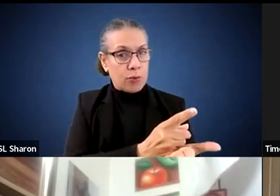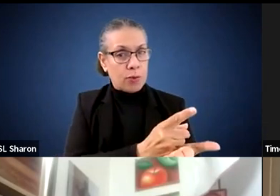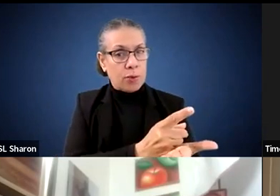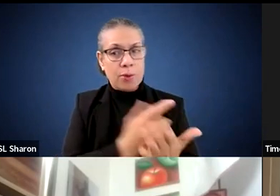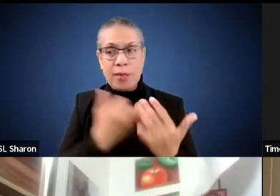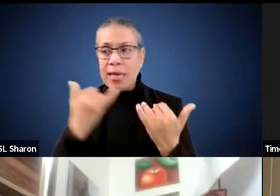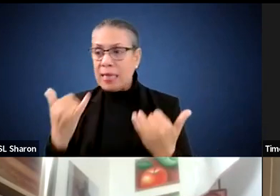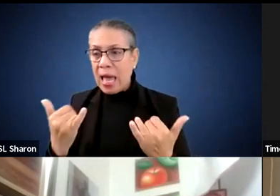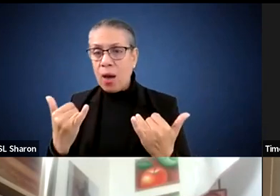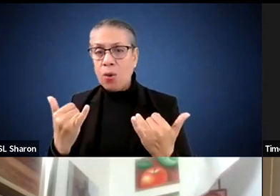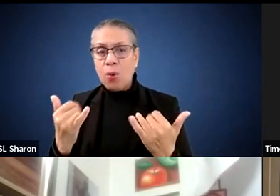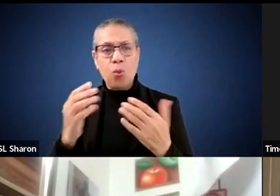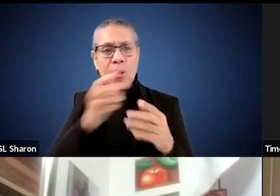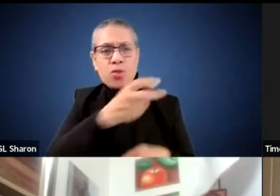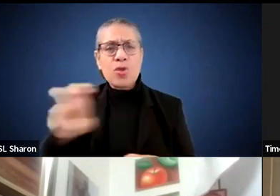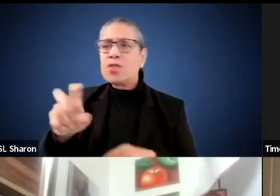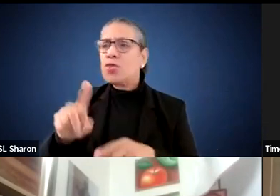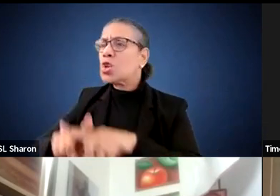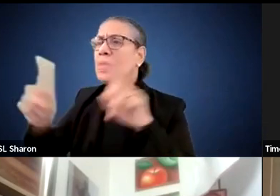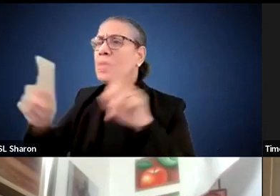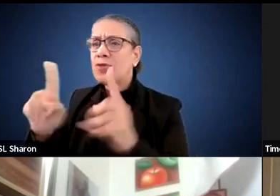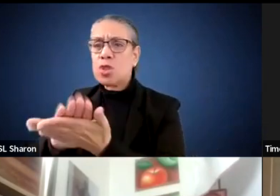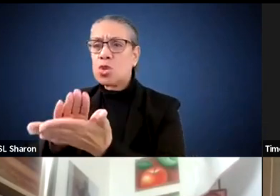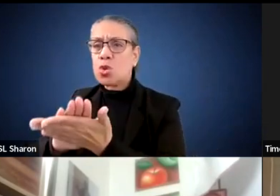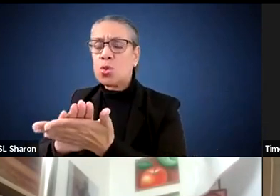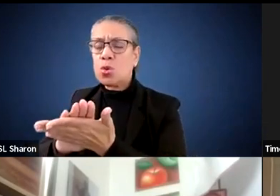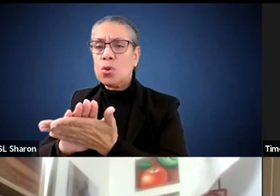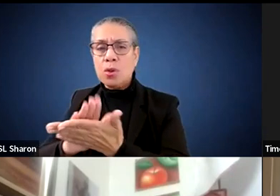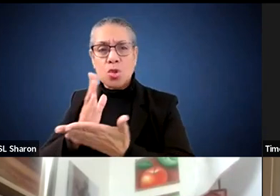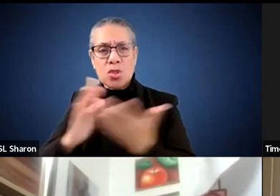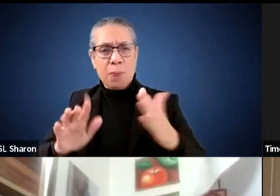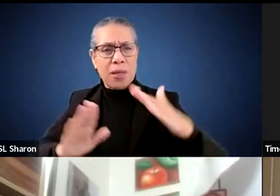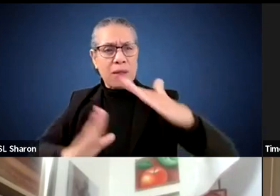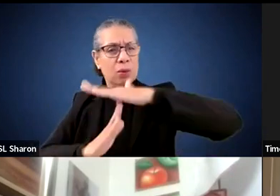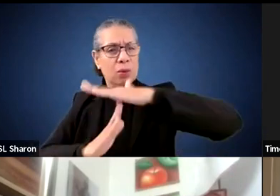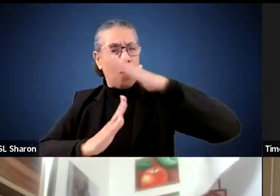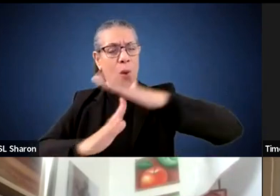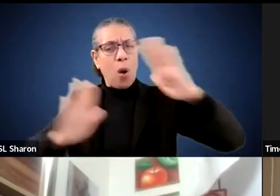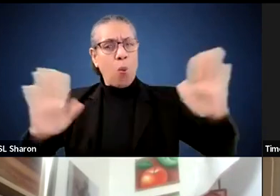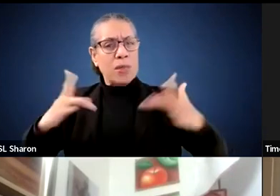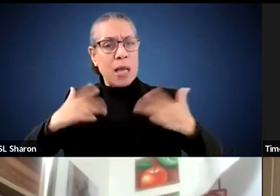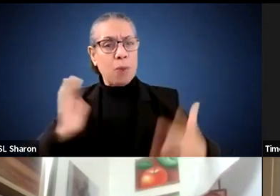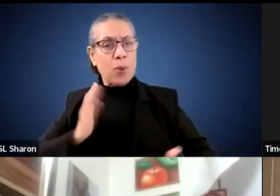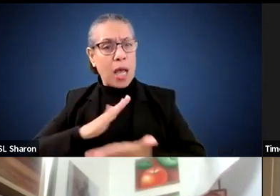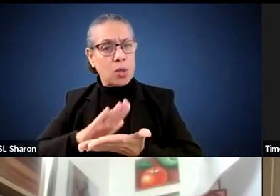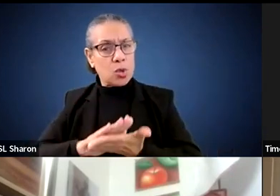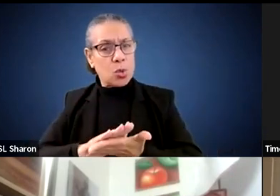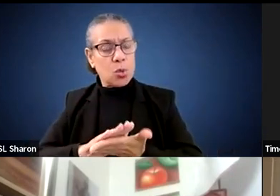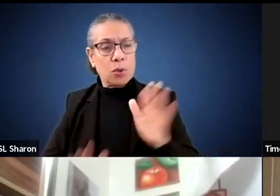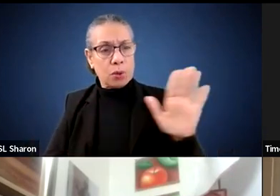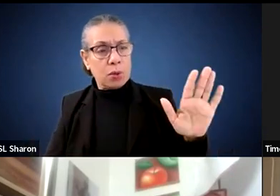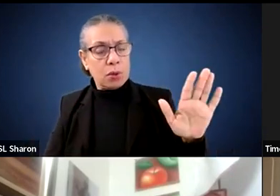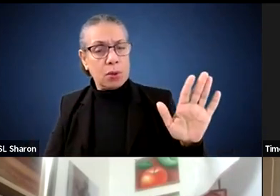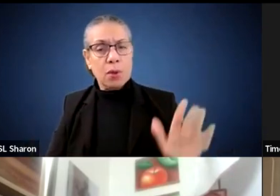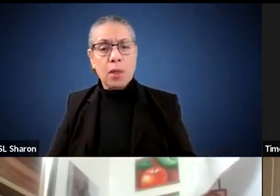it sounds like we're moving on to another one and those families are going to say, whoa, what about us? And there is precedent of that. The, the